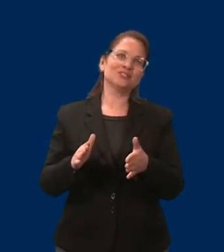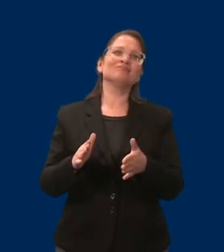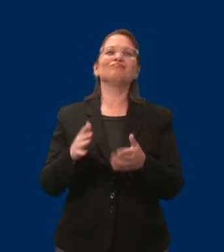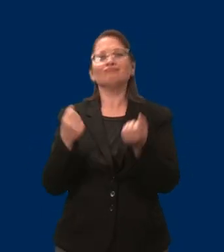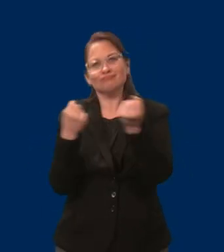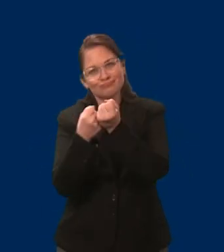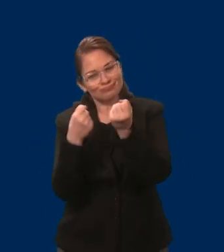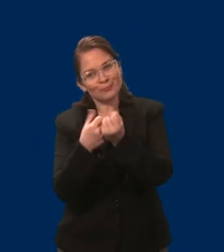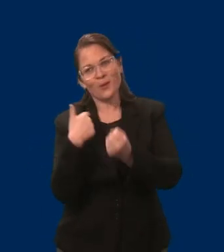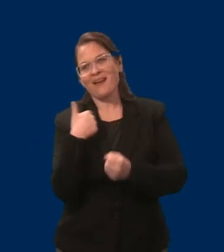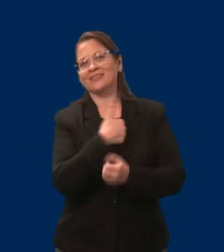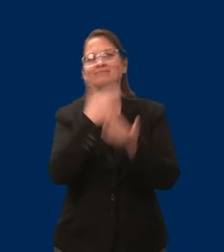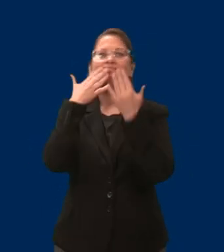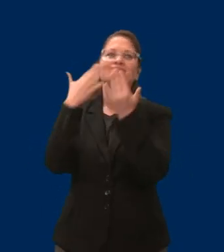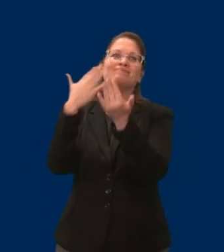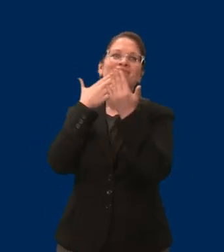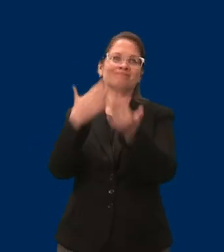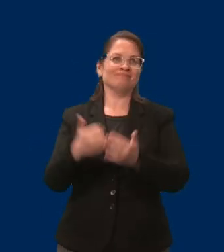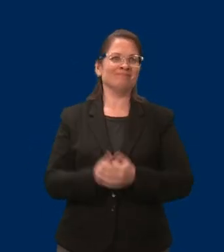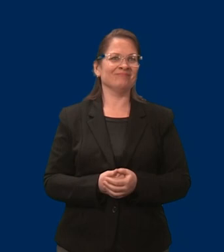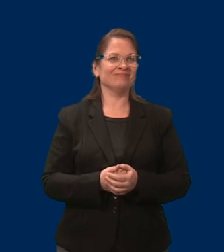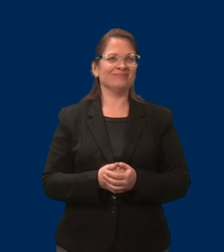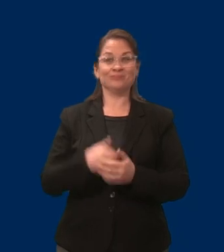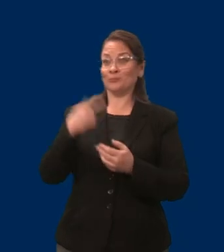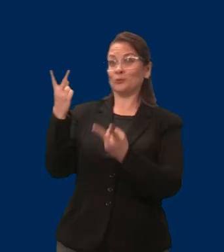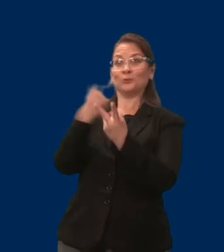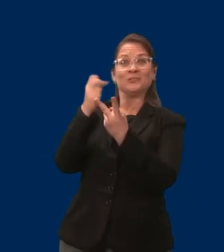for your thoughts on this important reform.